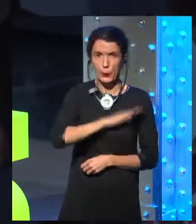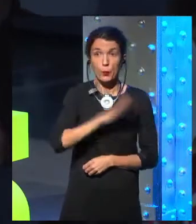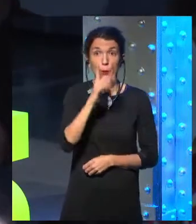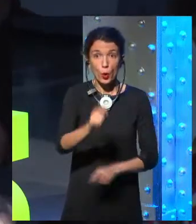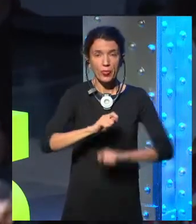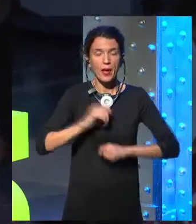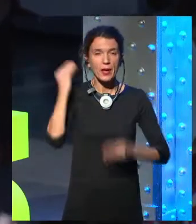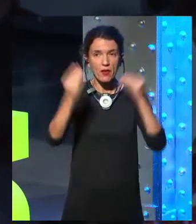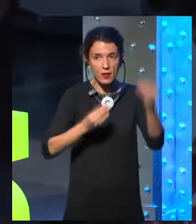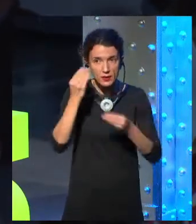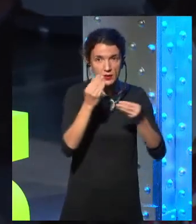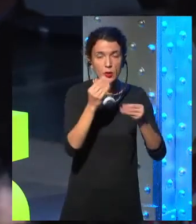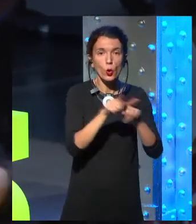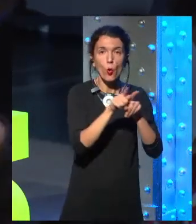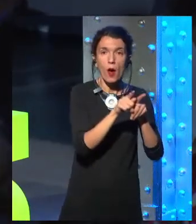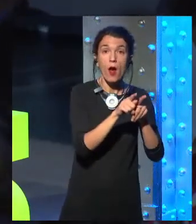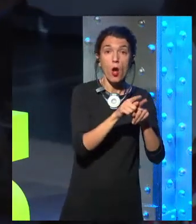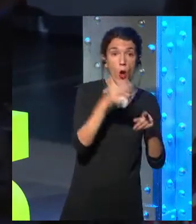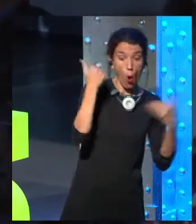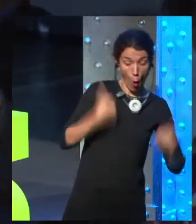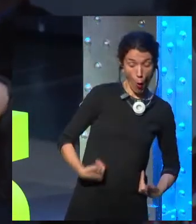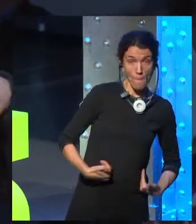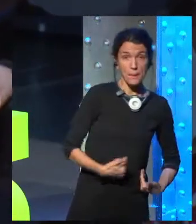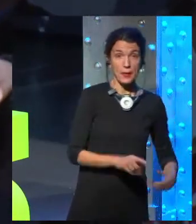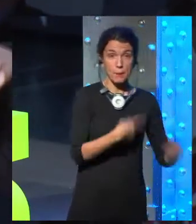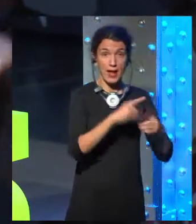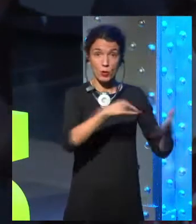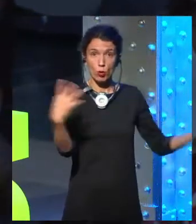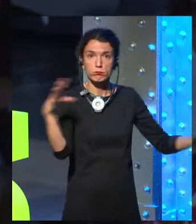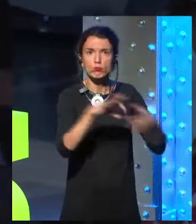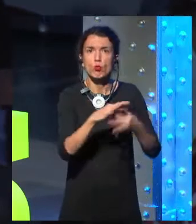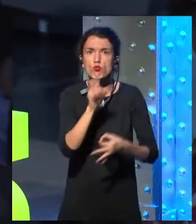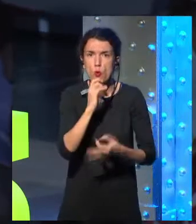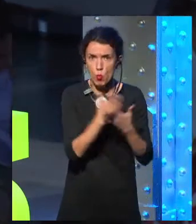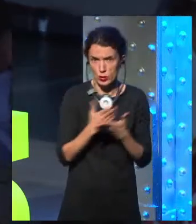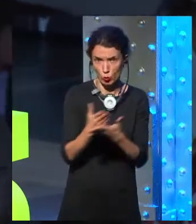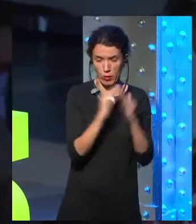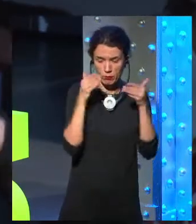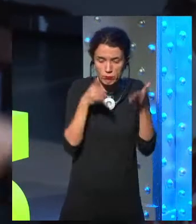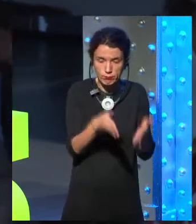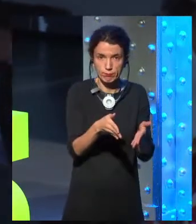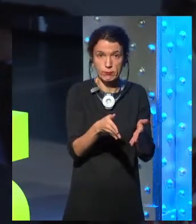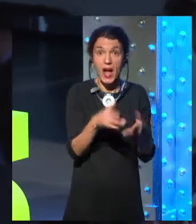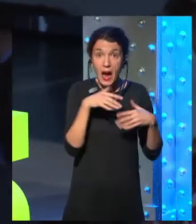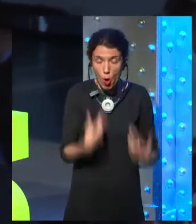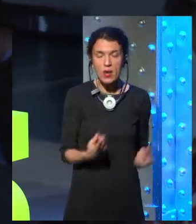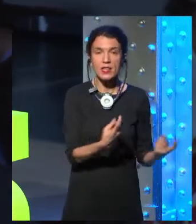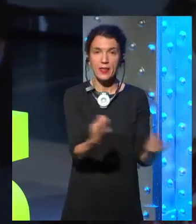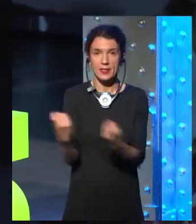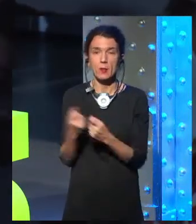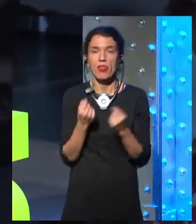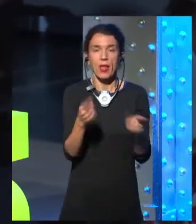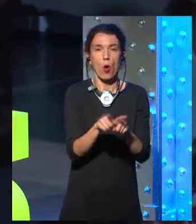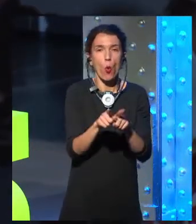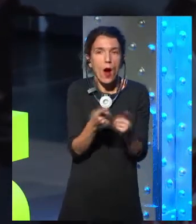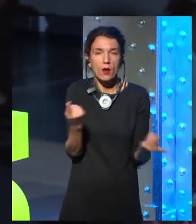shock, not a future shock. We're trying right now to even make sense of our present moment while it tries to catch up with us.